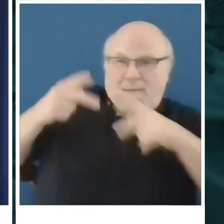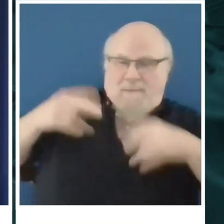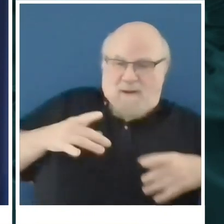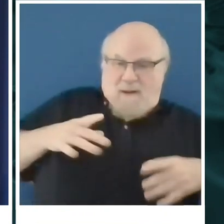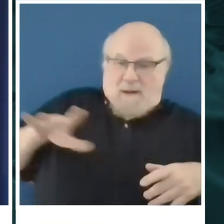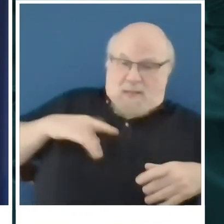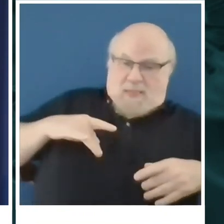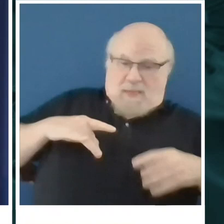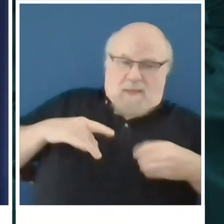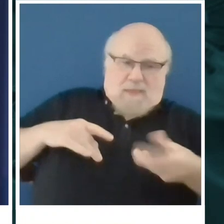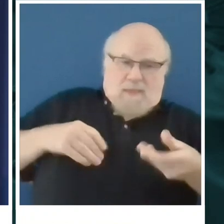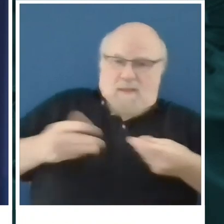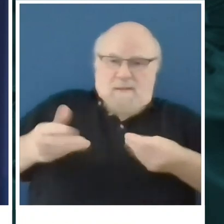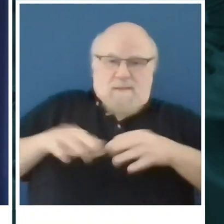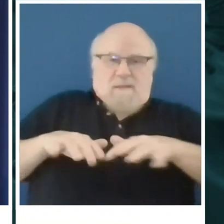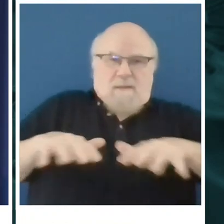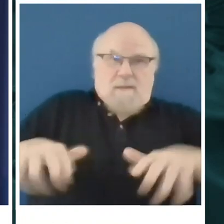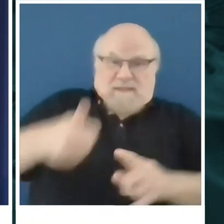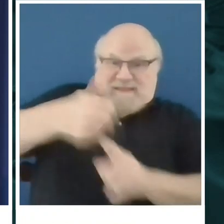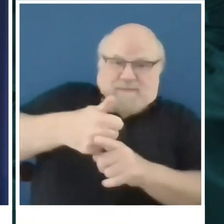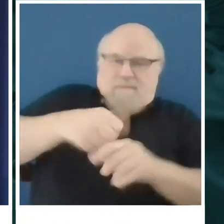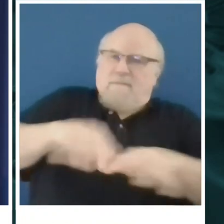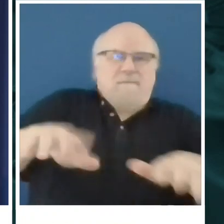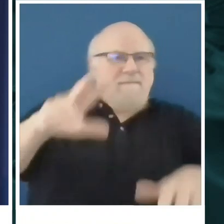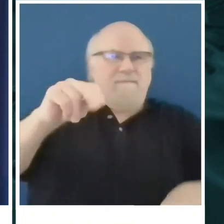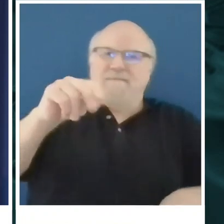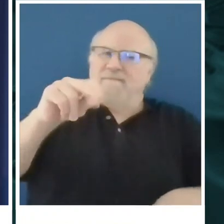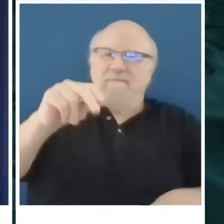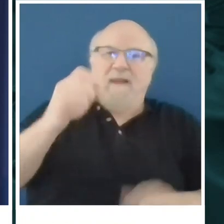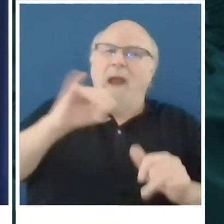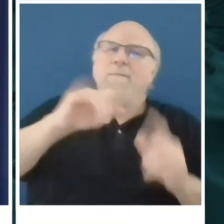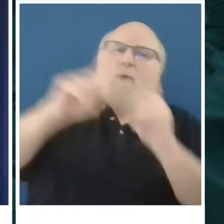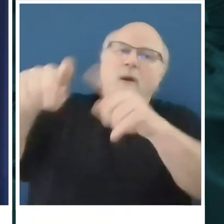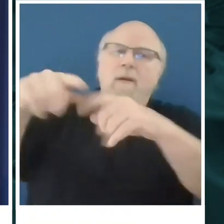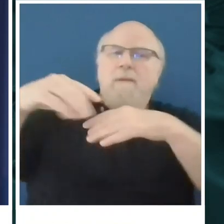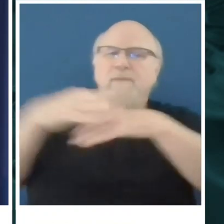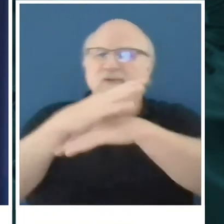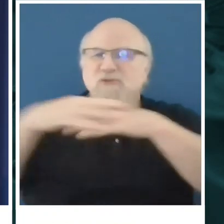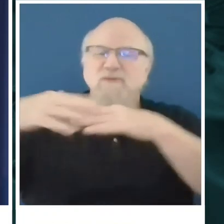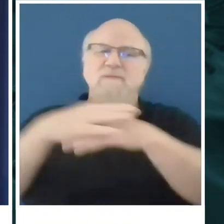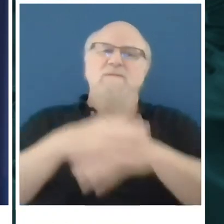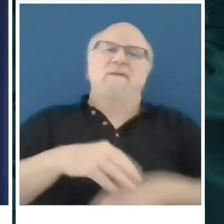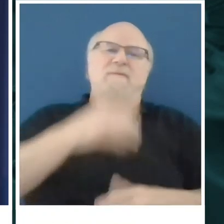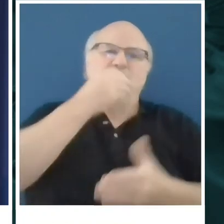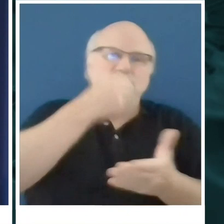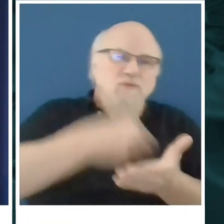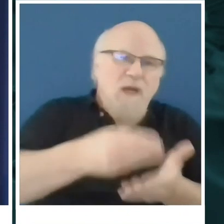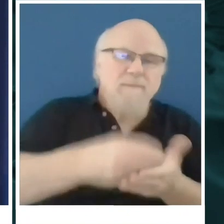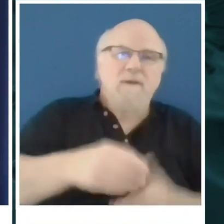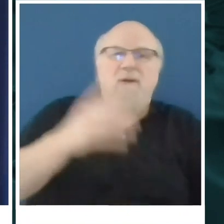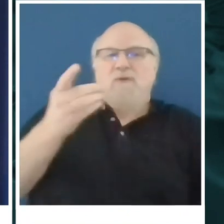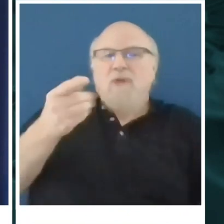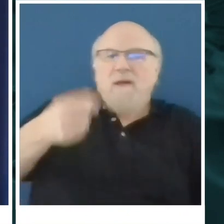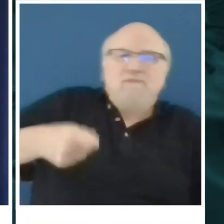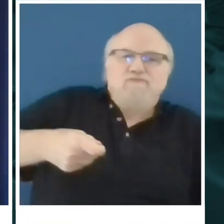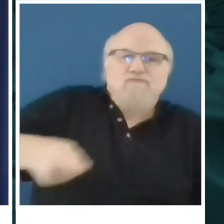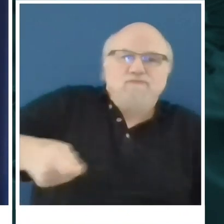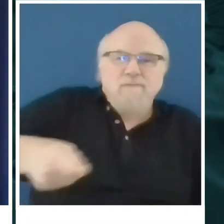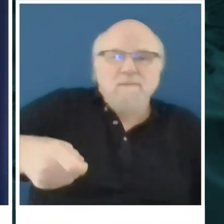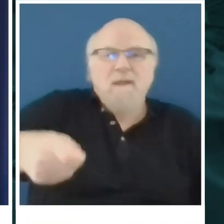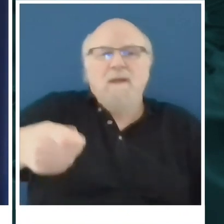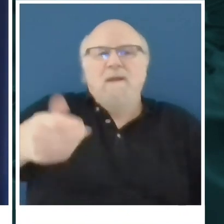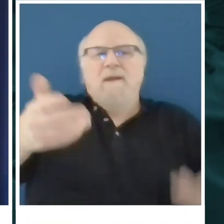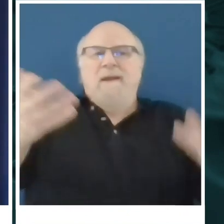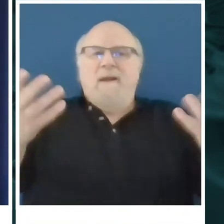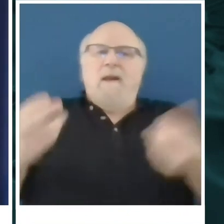walking on the beach, walking your dog in your neighborhood, participating in a